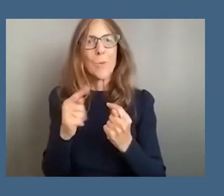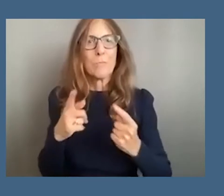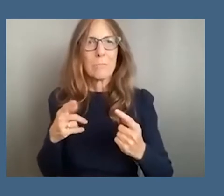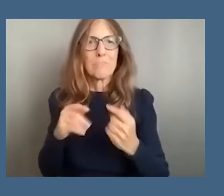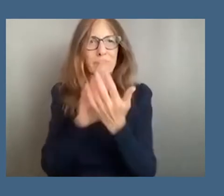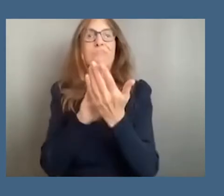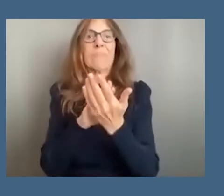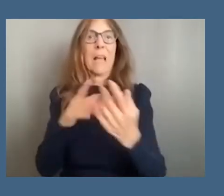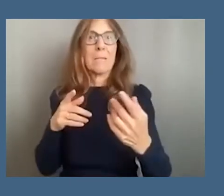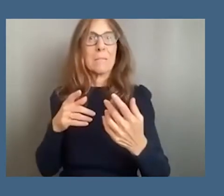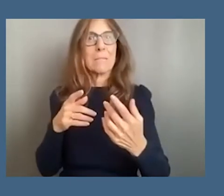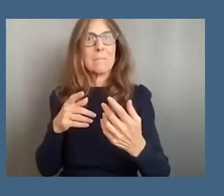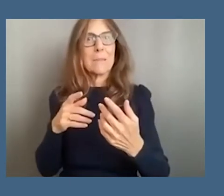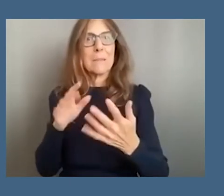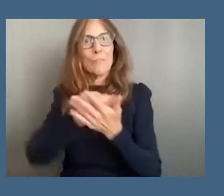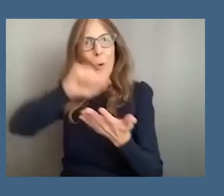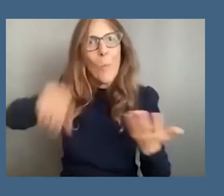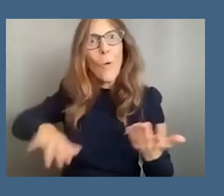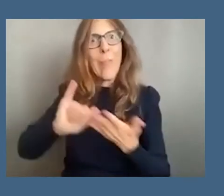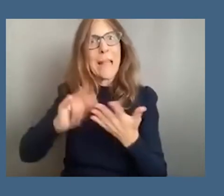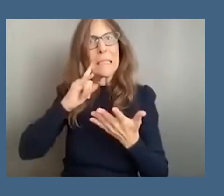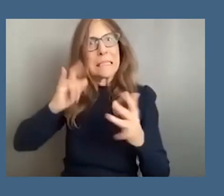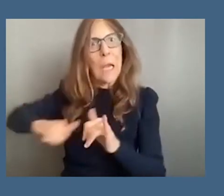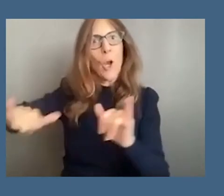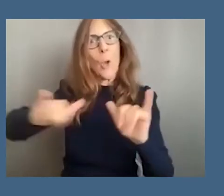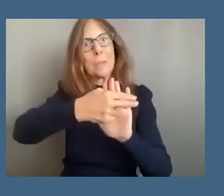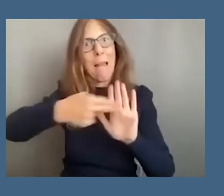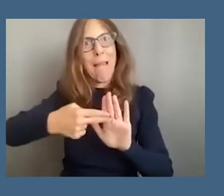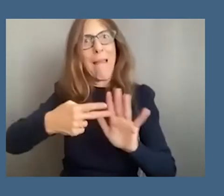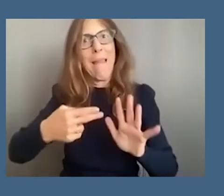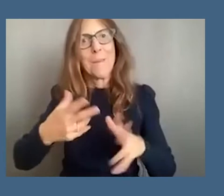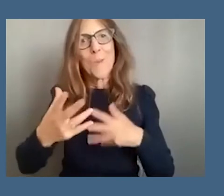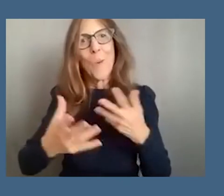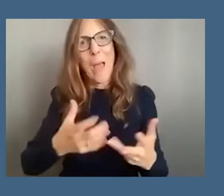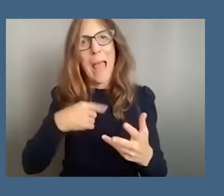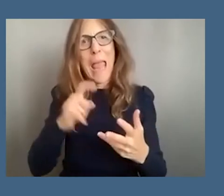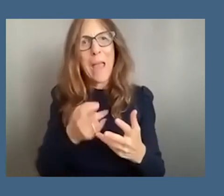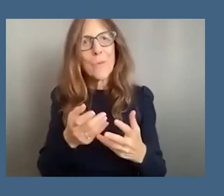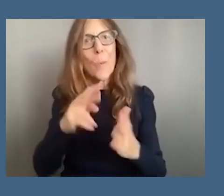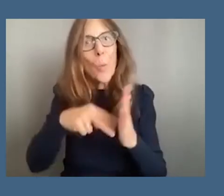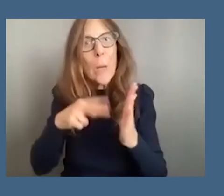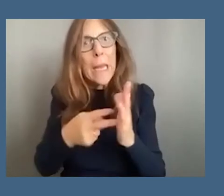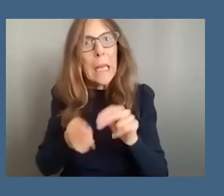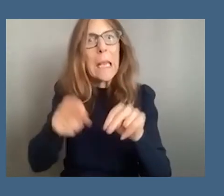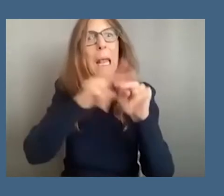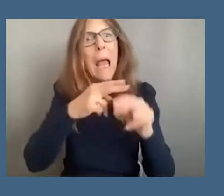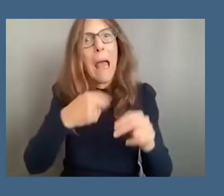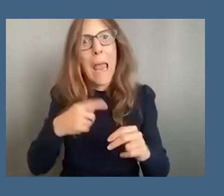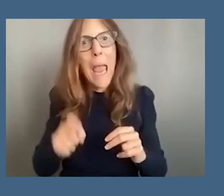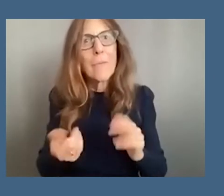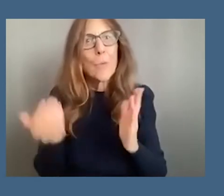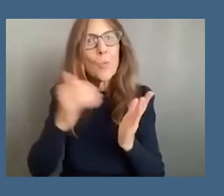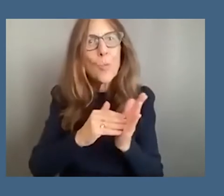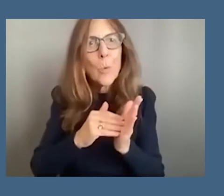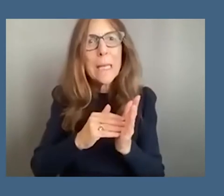i'm even fighting against so there is a lot of pushback um i have to read extra i have to research